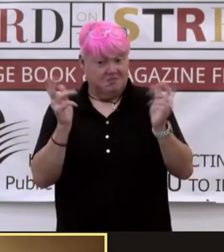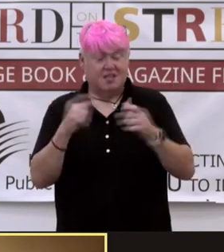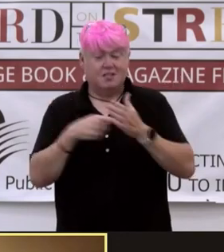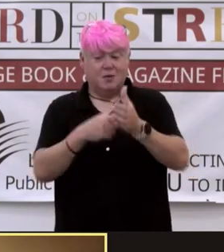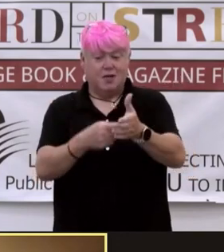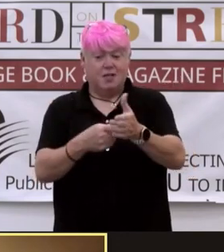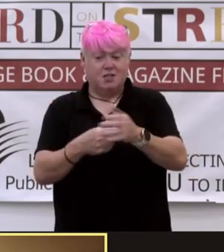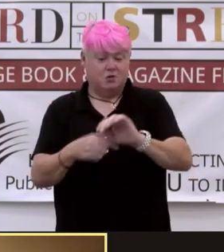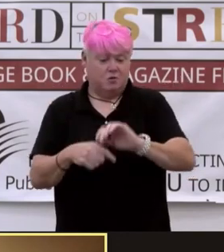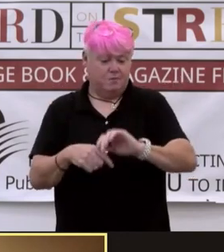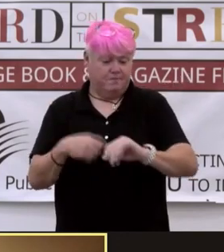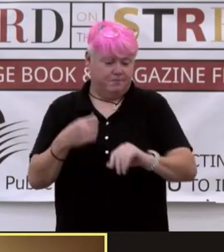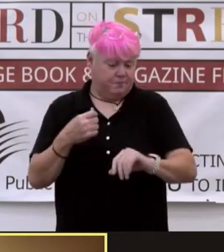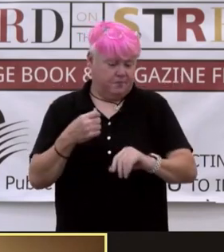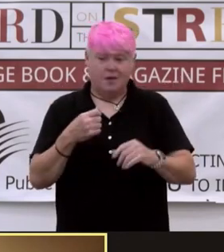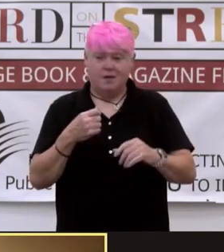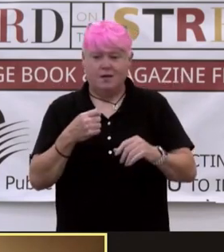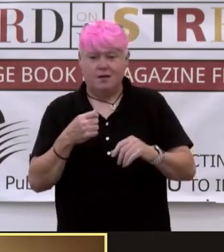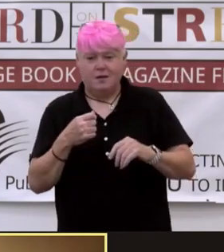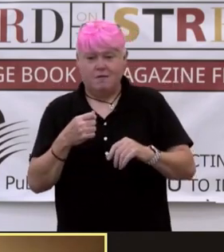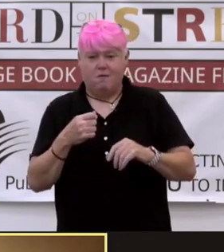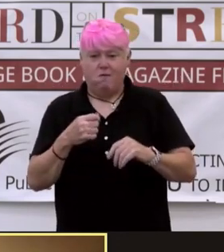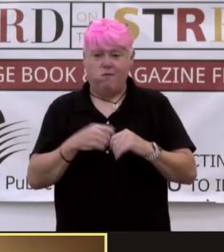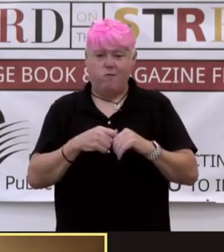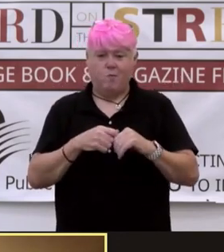talking about the color of the skin.